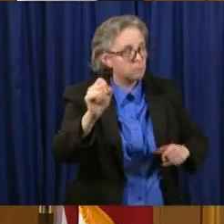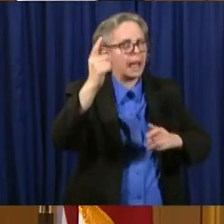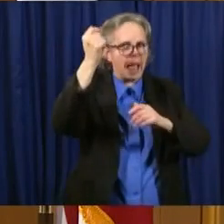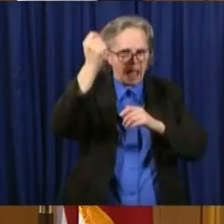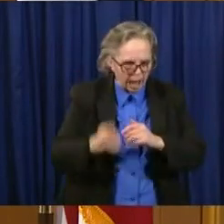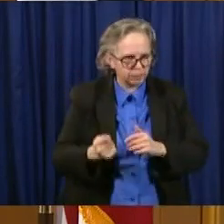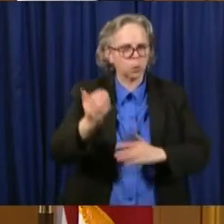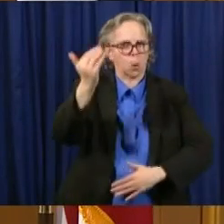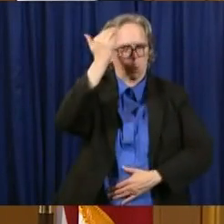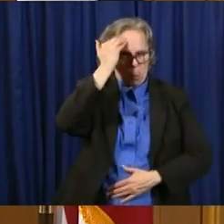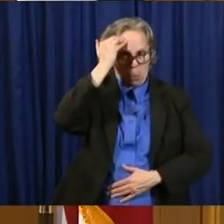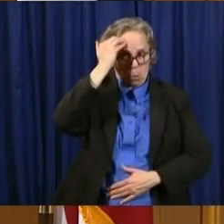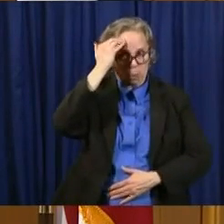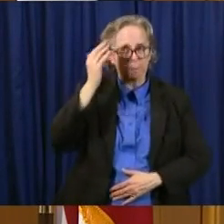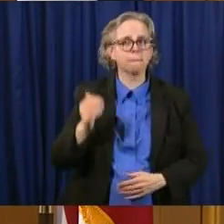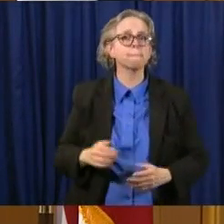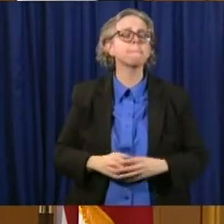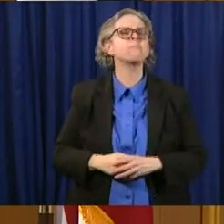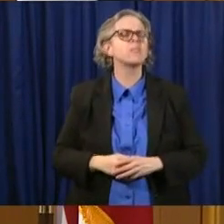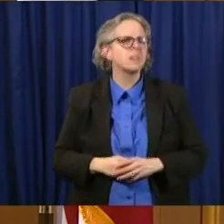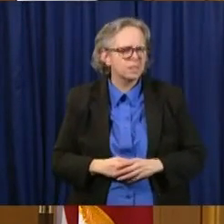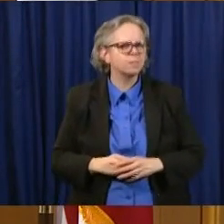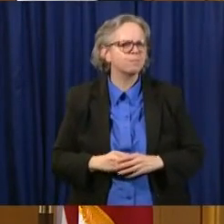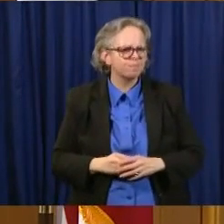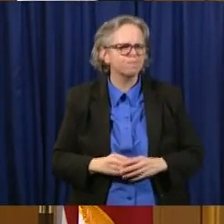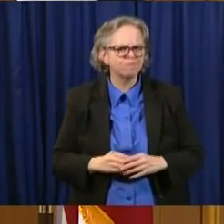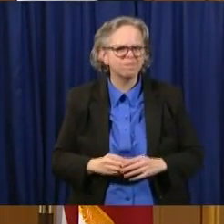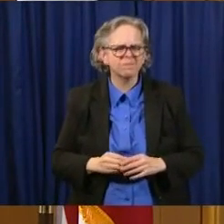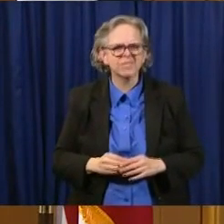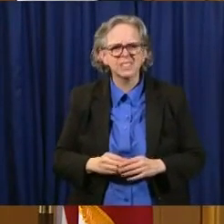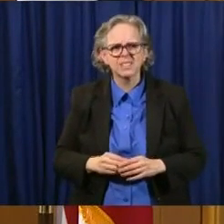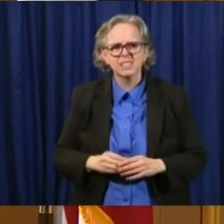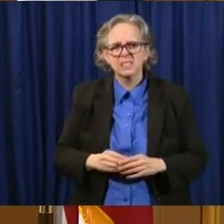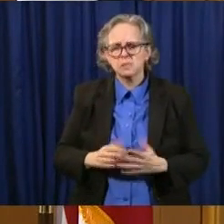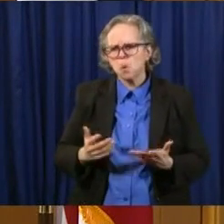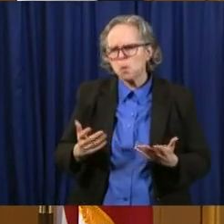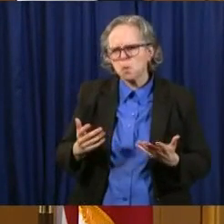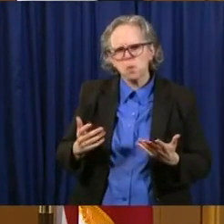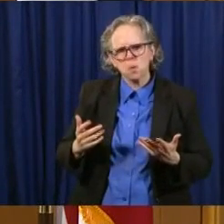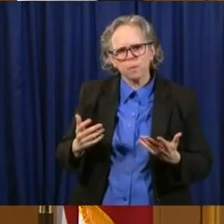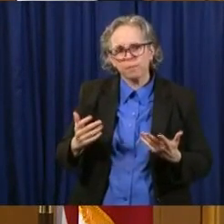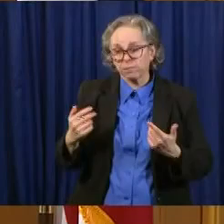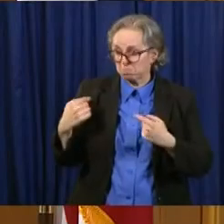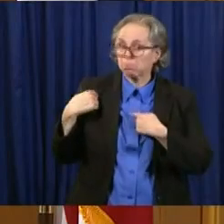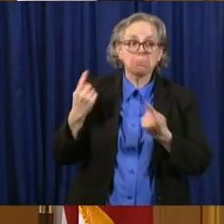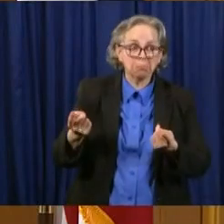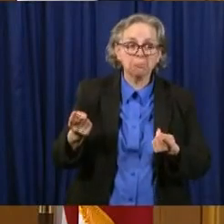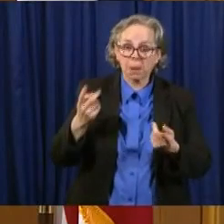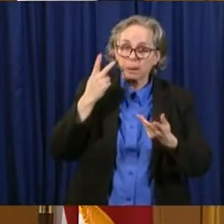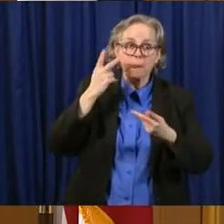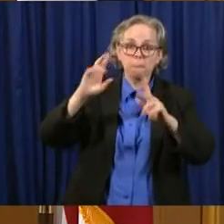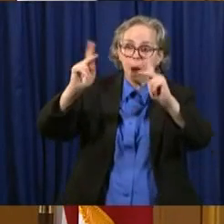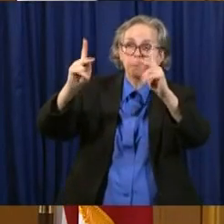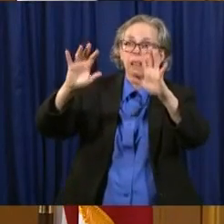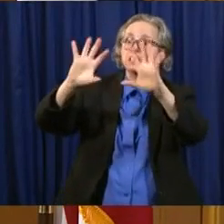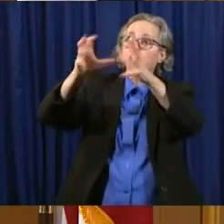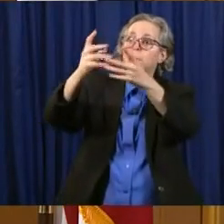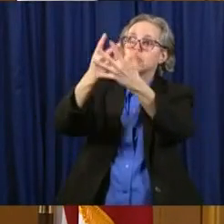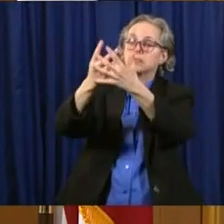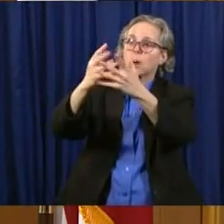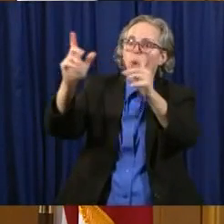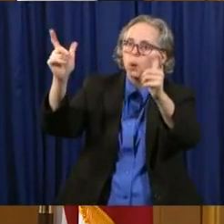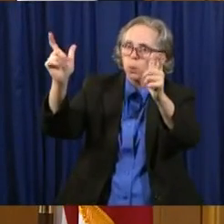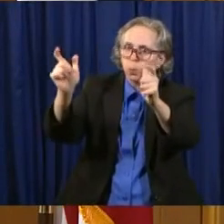have seen, uh, three, our population in prison drop, uh, by